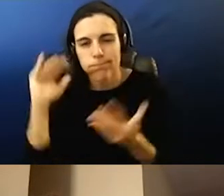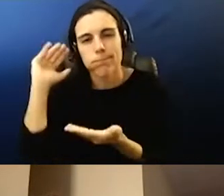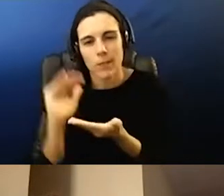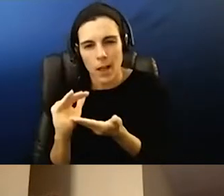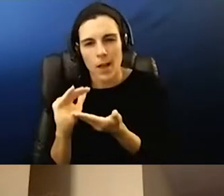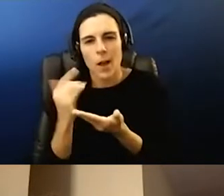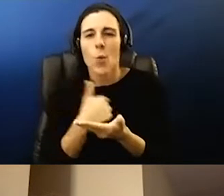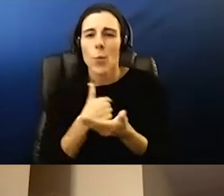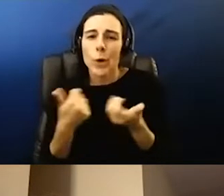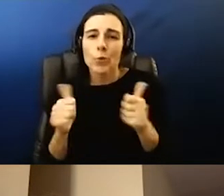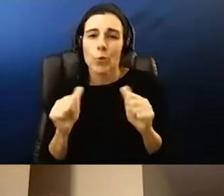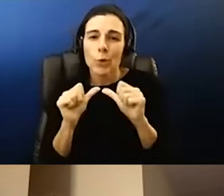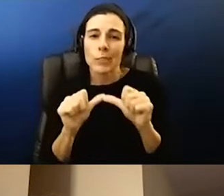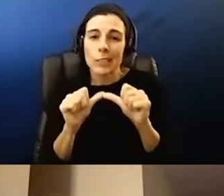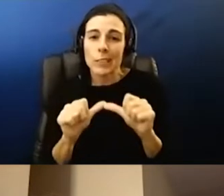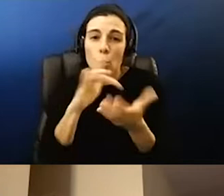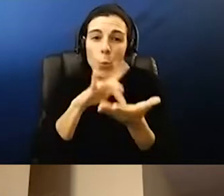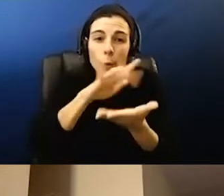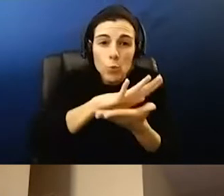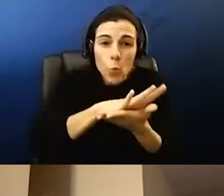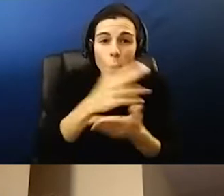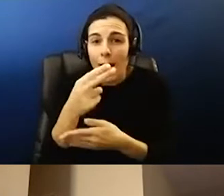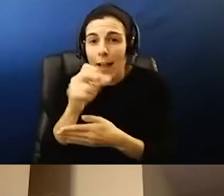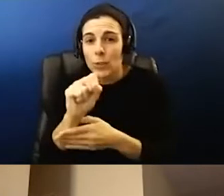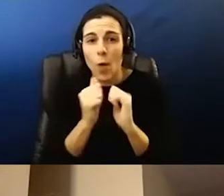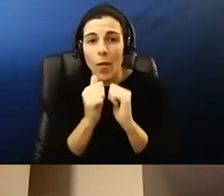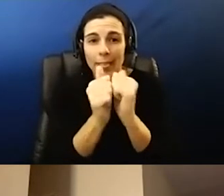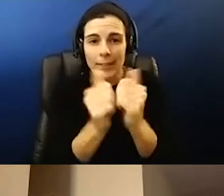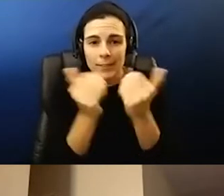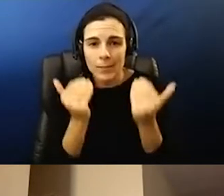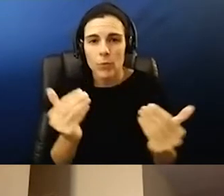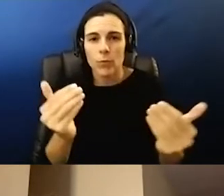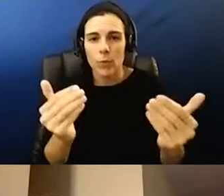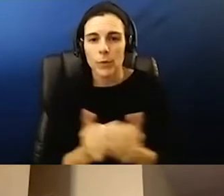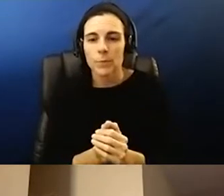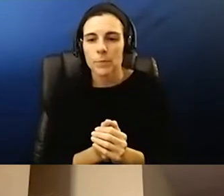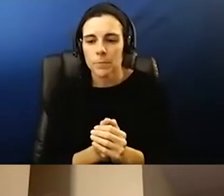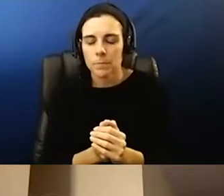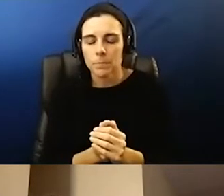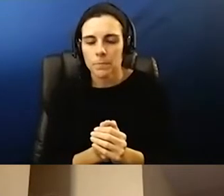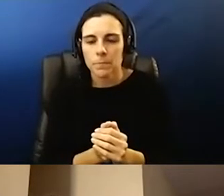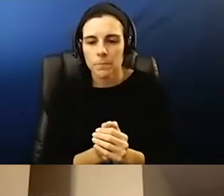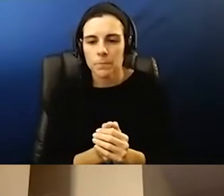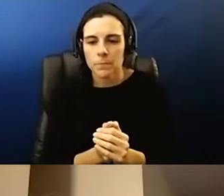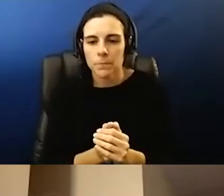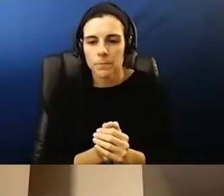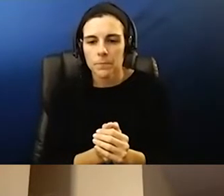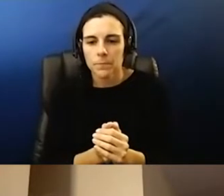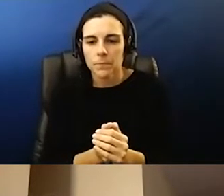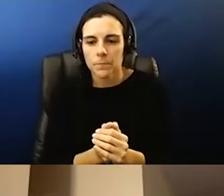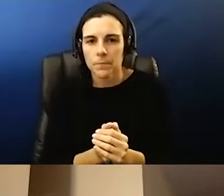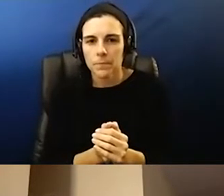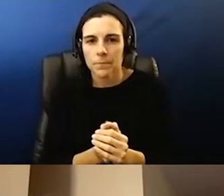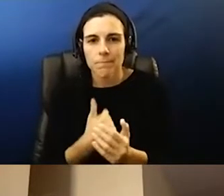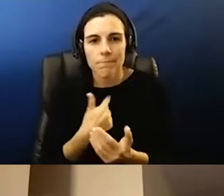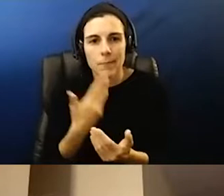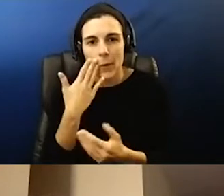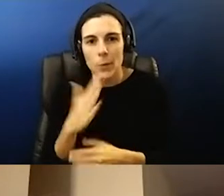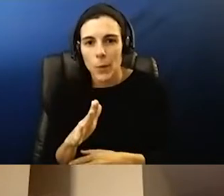middle school and high school athletics as we move forward. So I don't know